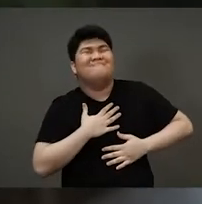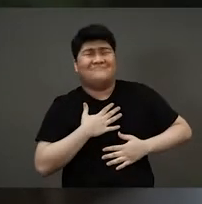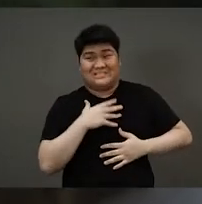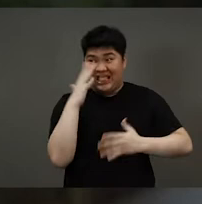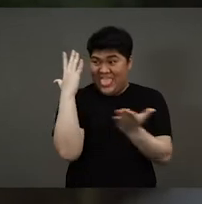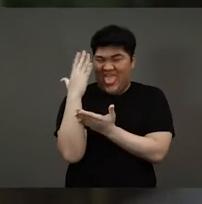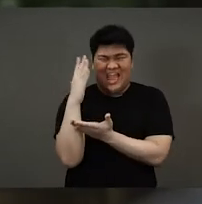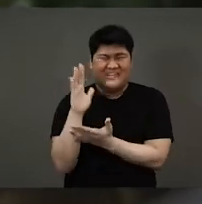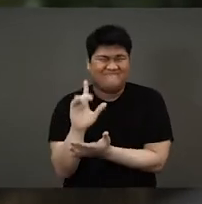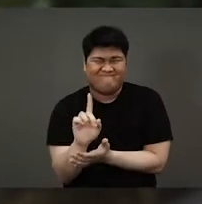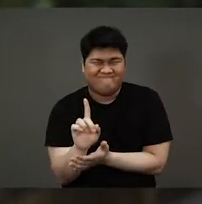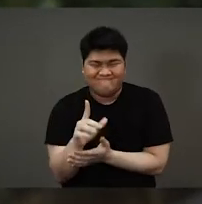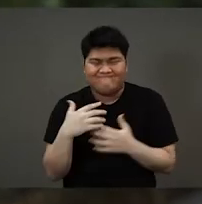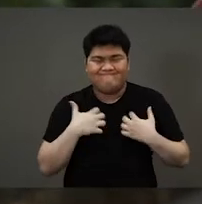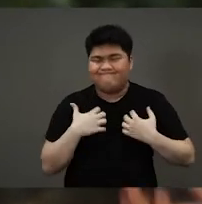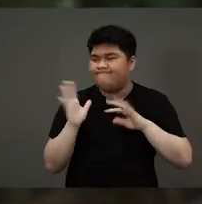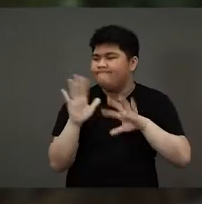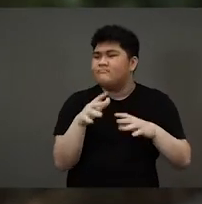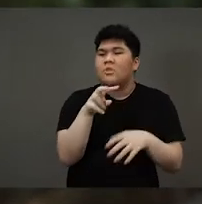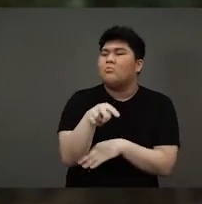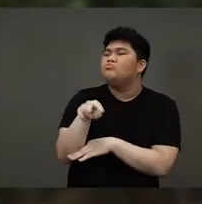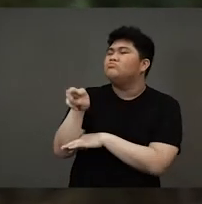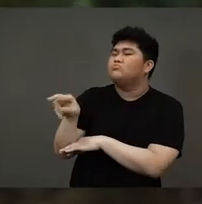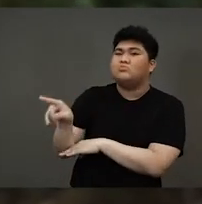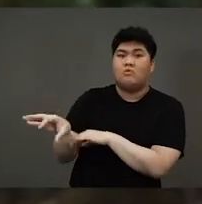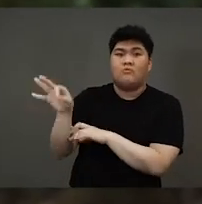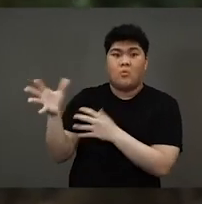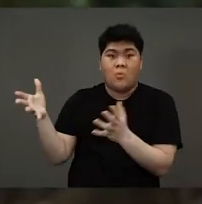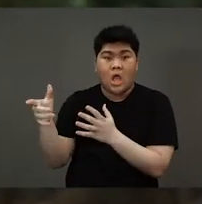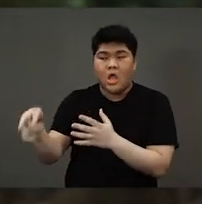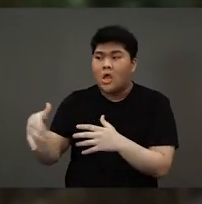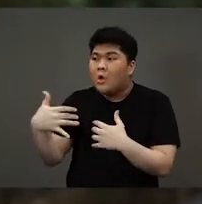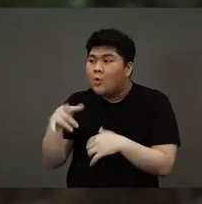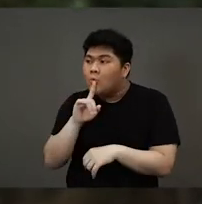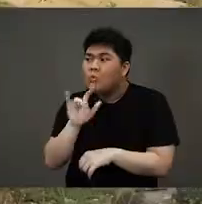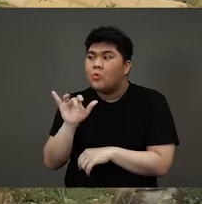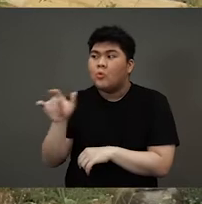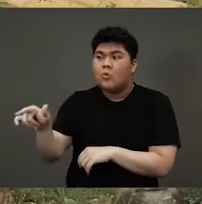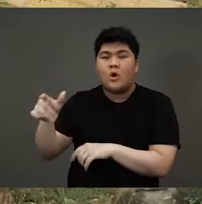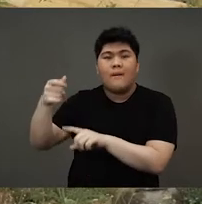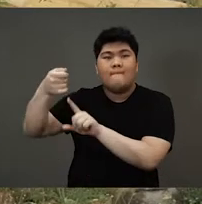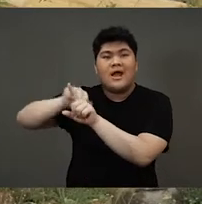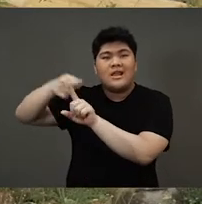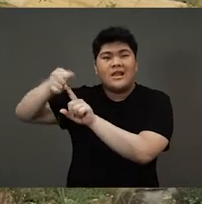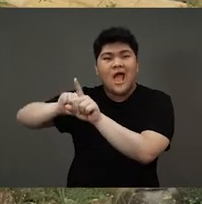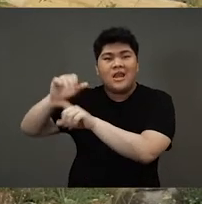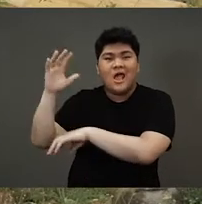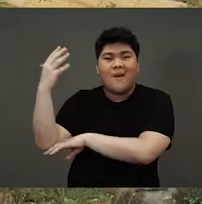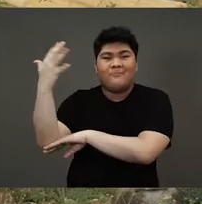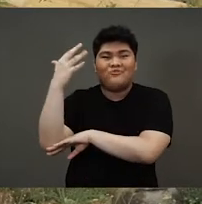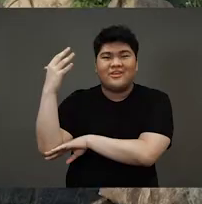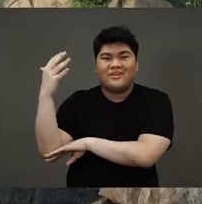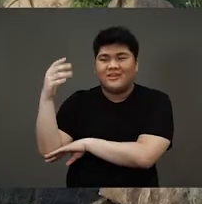down the bamboo. And then monkey looked all around for something else that he could use to build a bridge. And he saw a